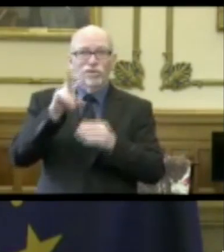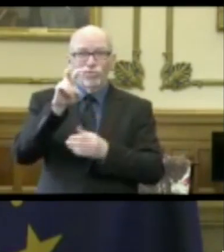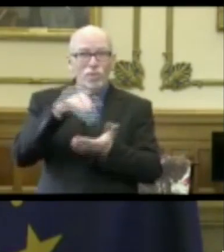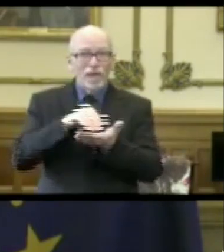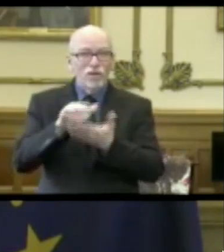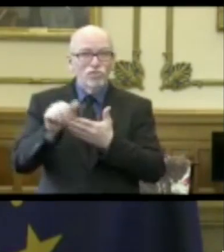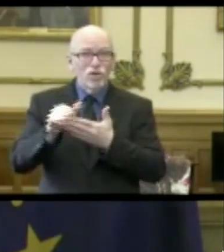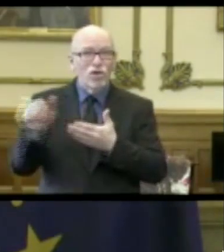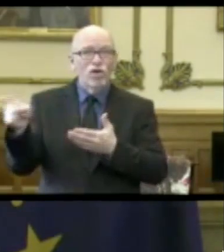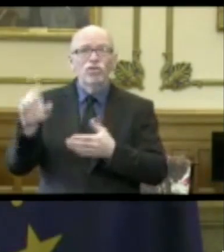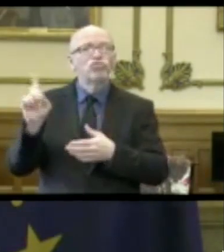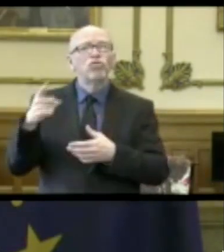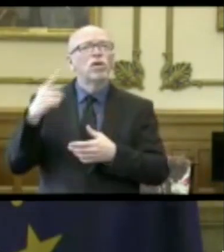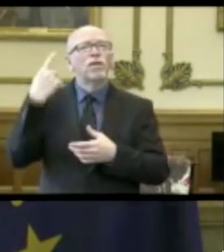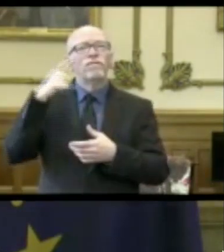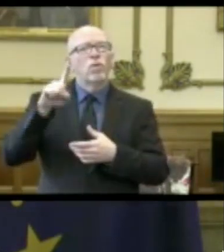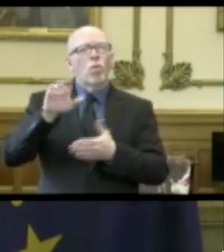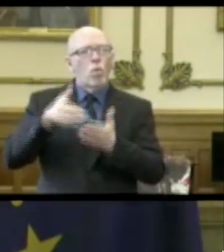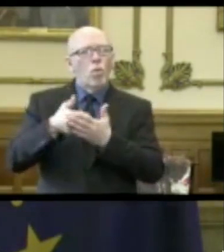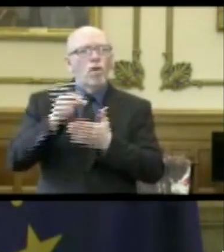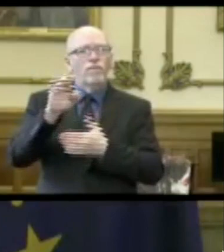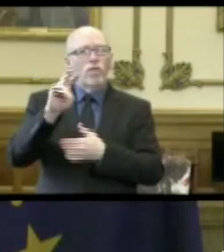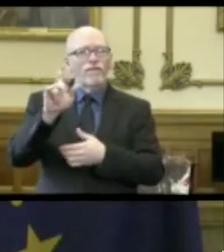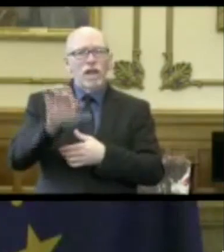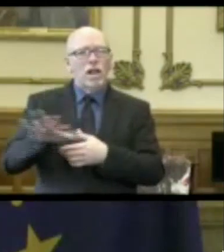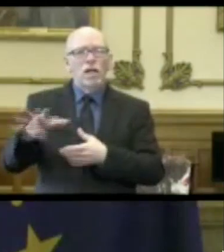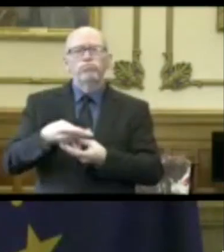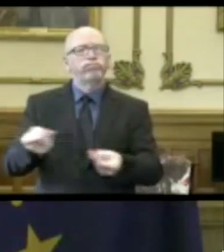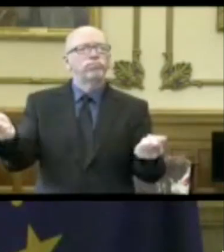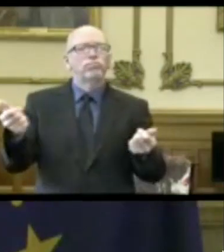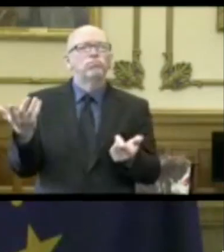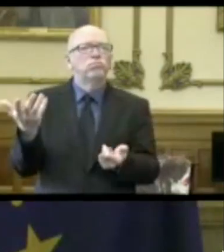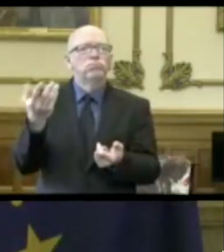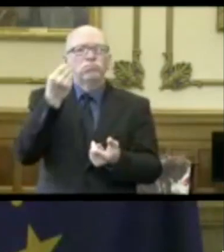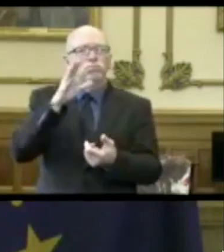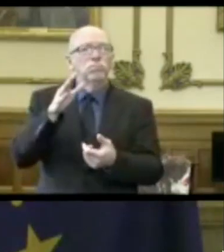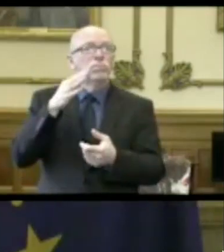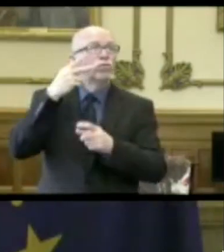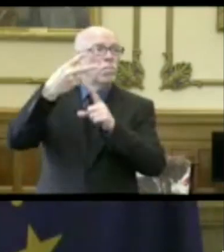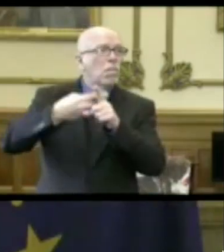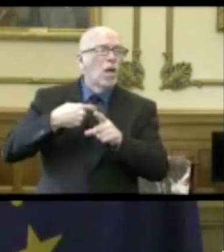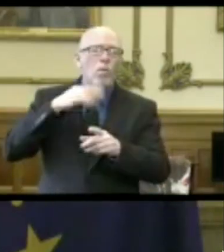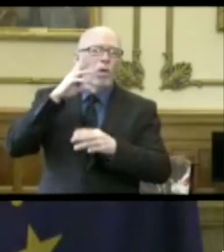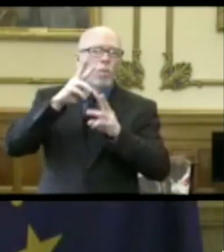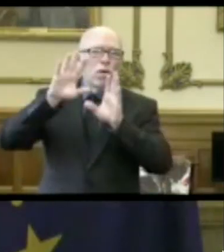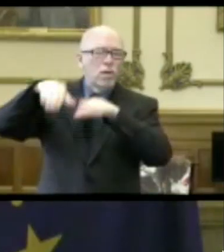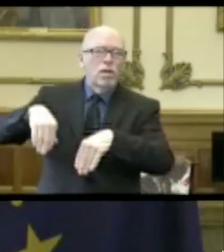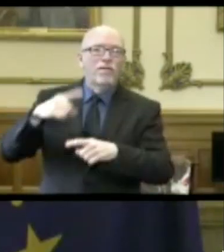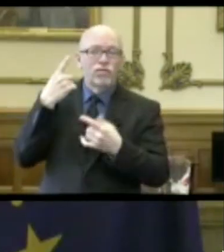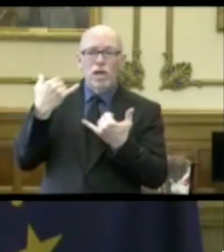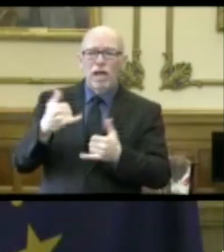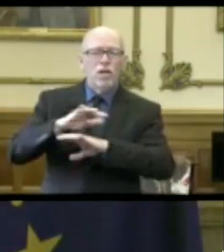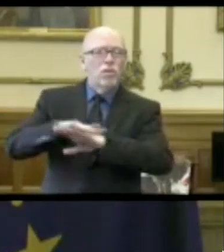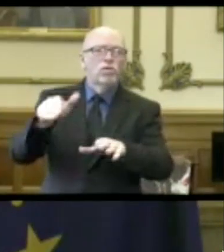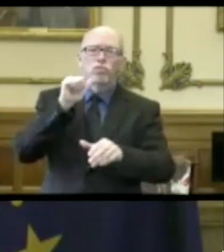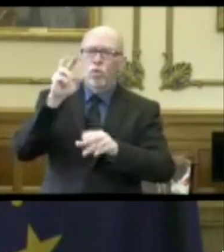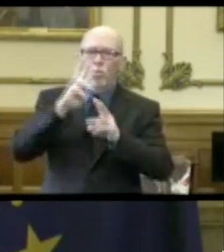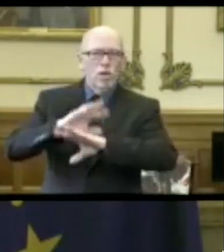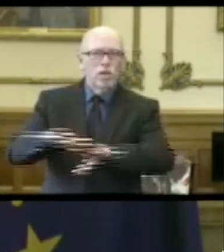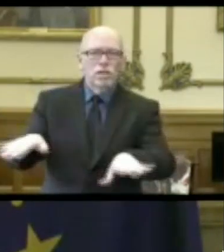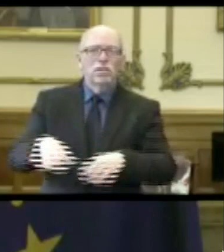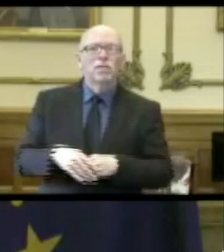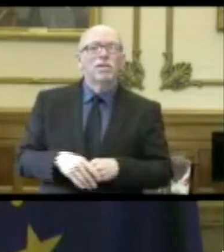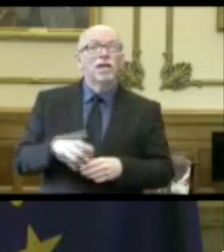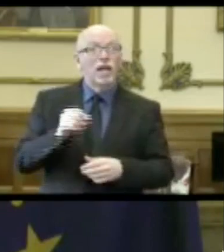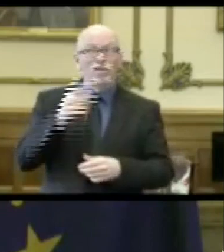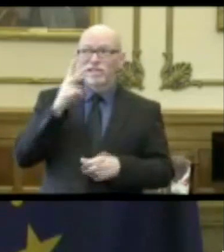just did it for the whole community and said, we'll worry about this in a couple months, but until then, don't worry about it. And when